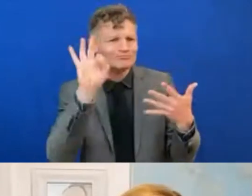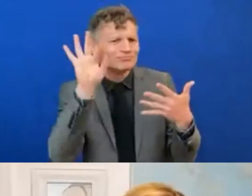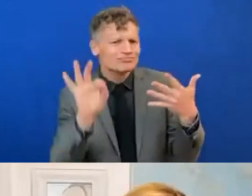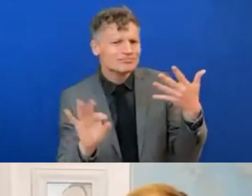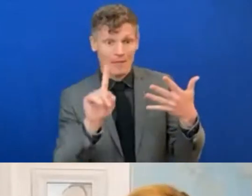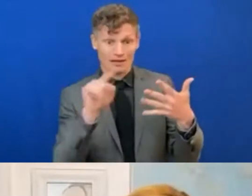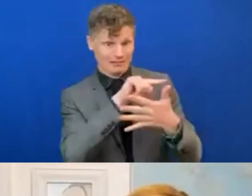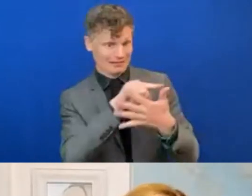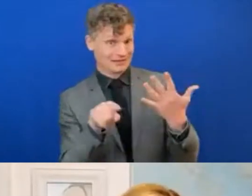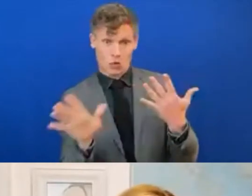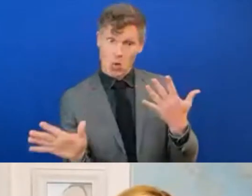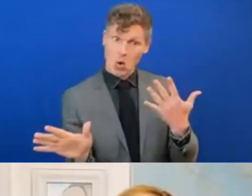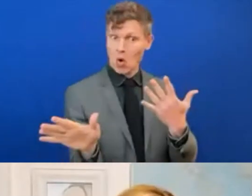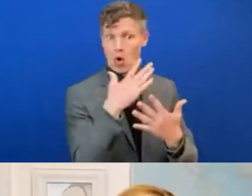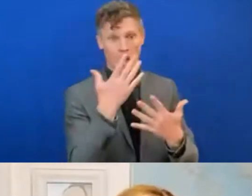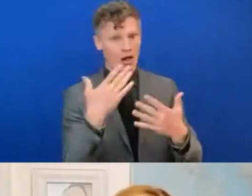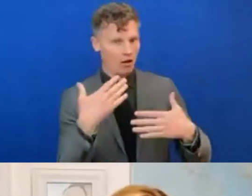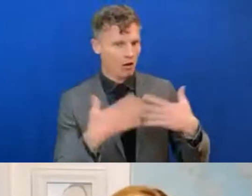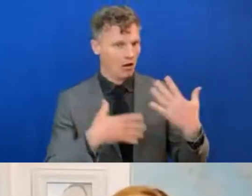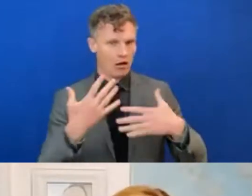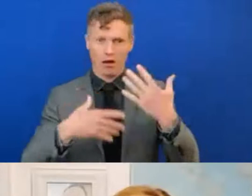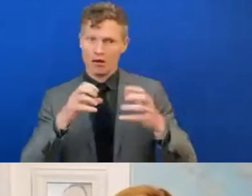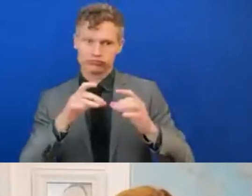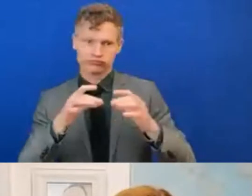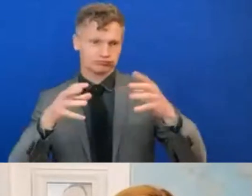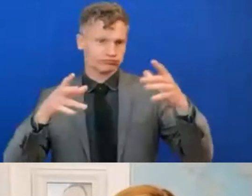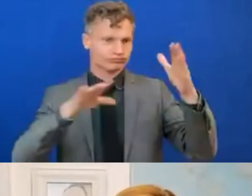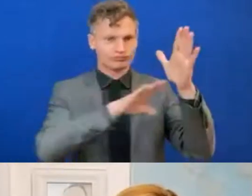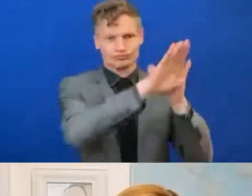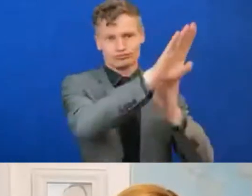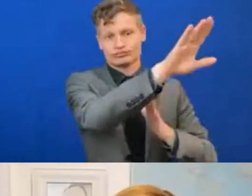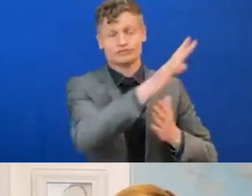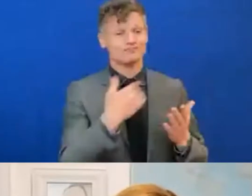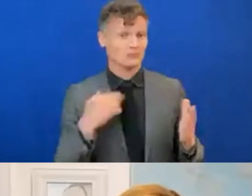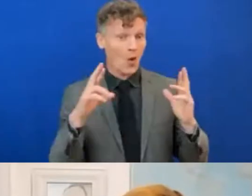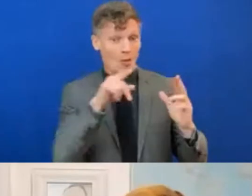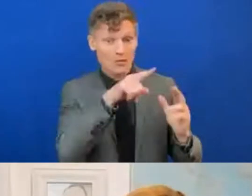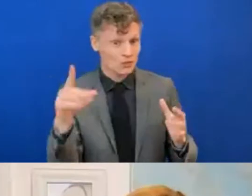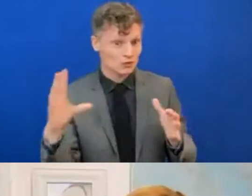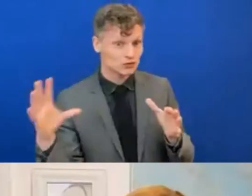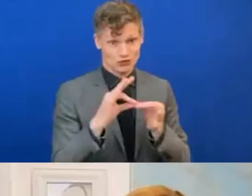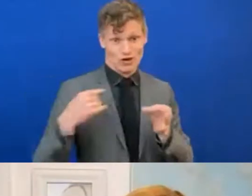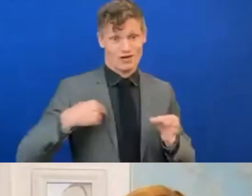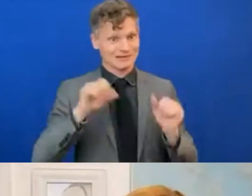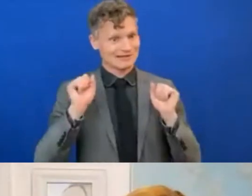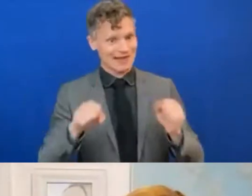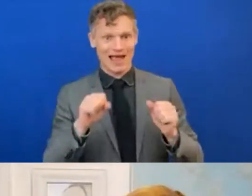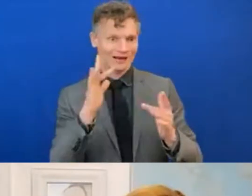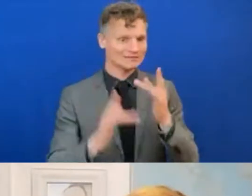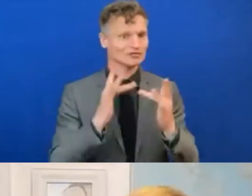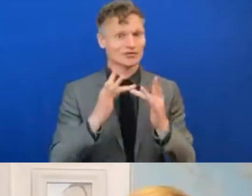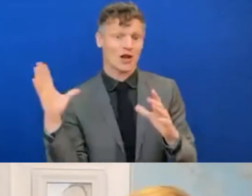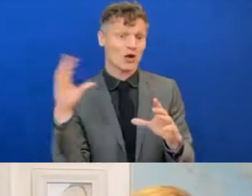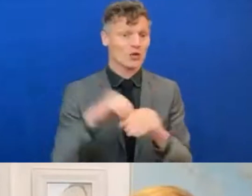so that together we can make universal digital inclusion a reality. Thank you. Back to you. Thanks, Doreen. It is